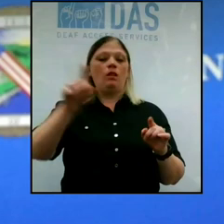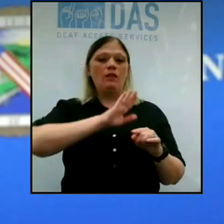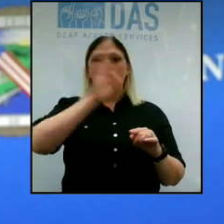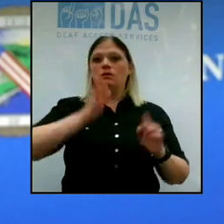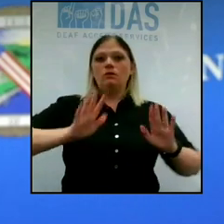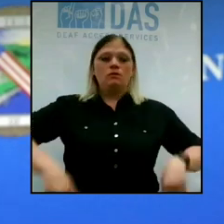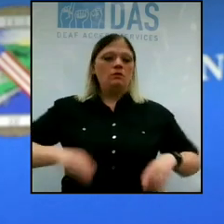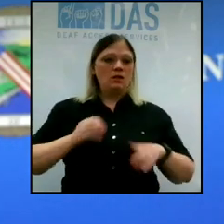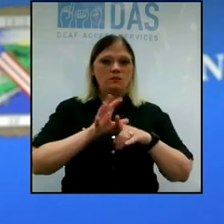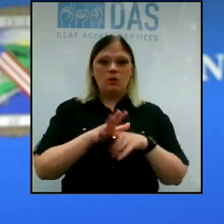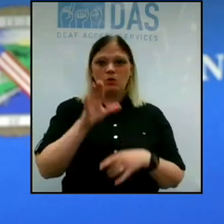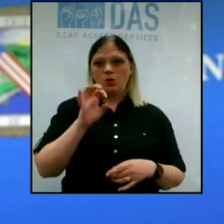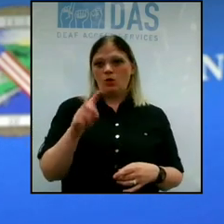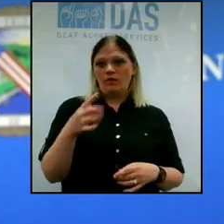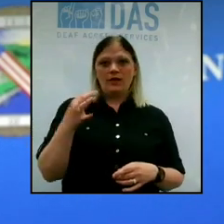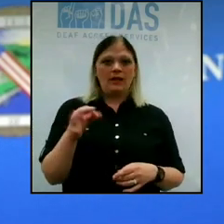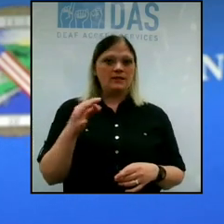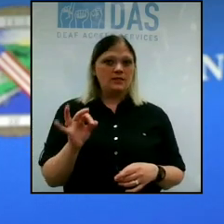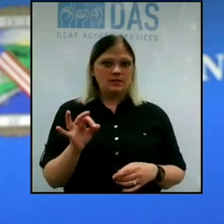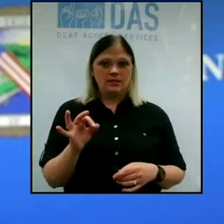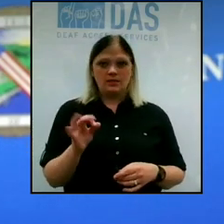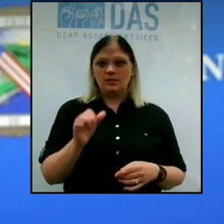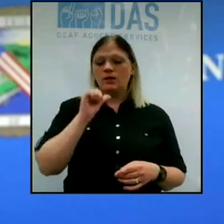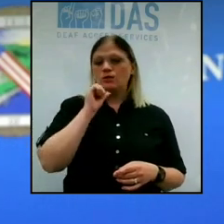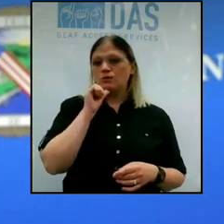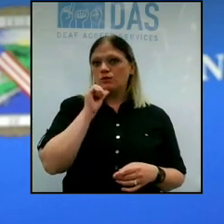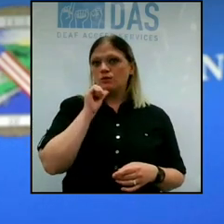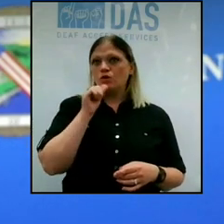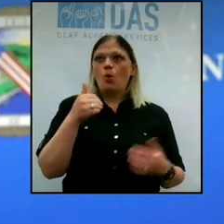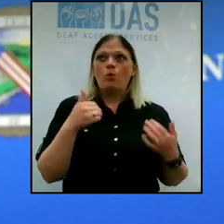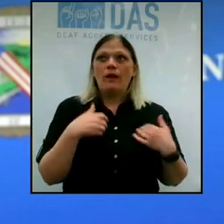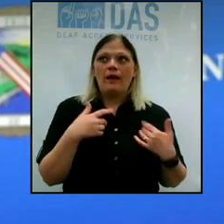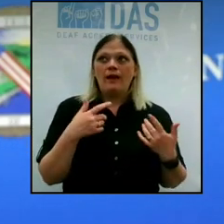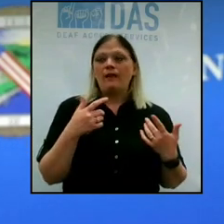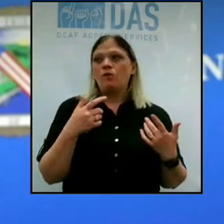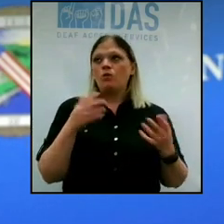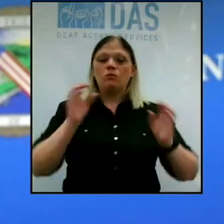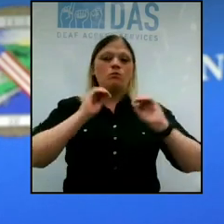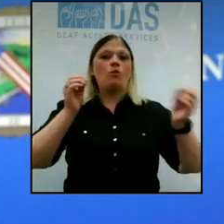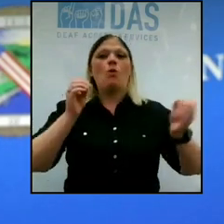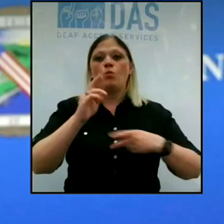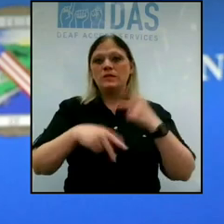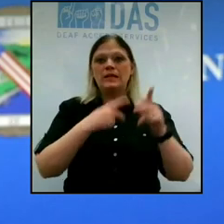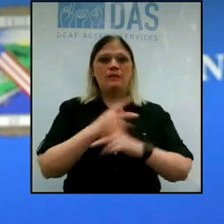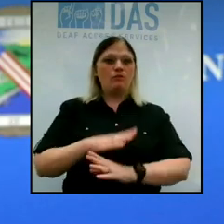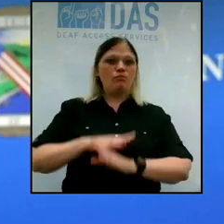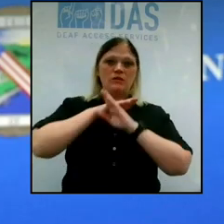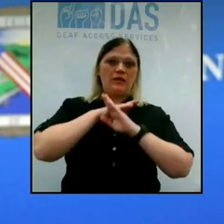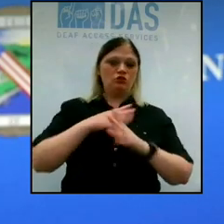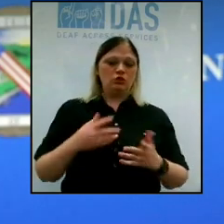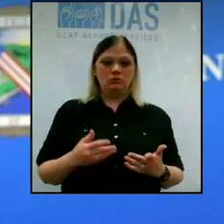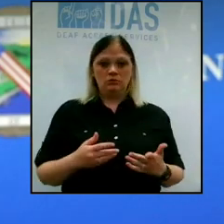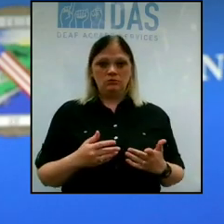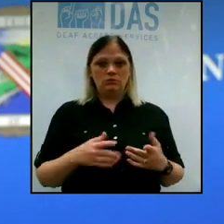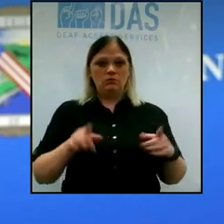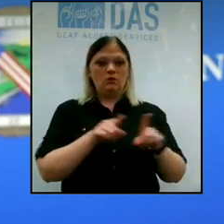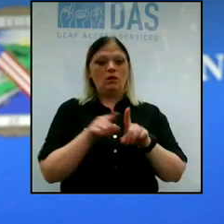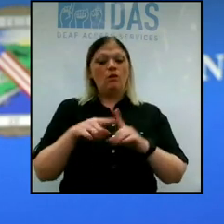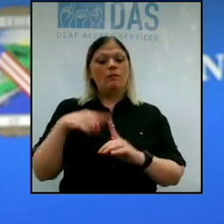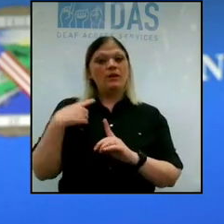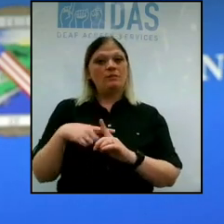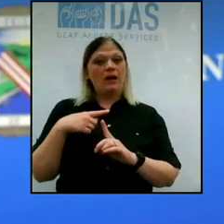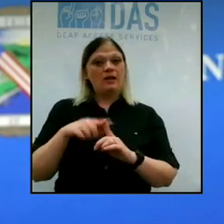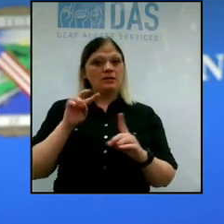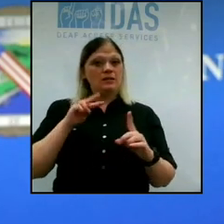exposed to COVID-19 and have don't have, you know, wouldn't have any type of protective immunity. It also, on the positive